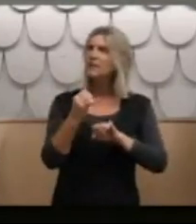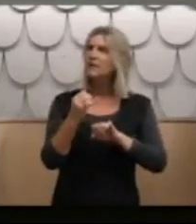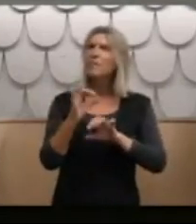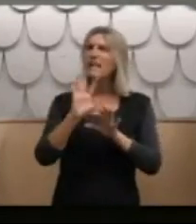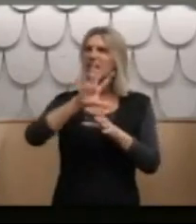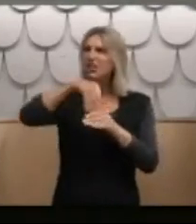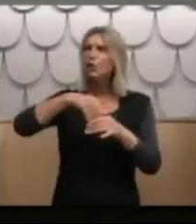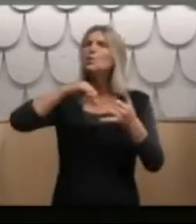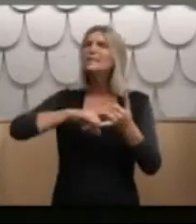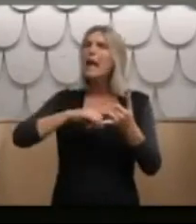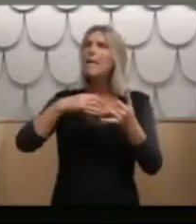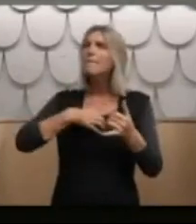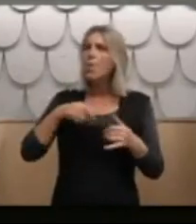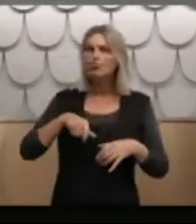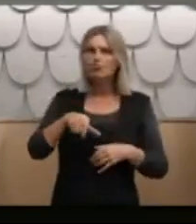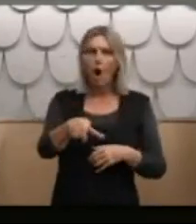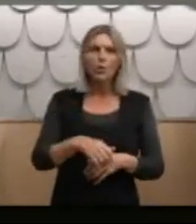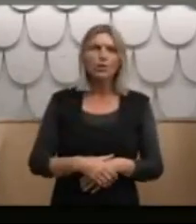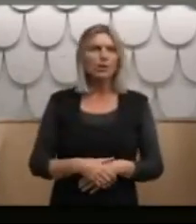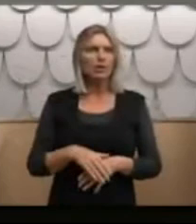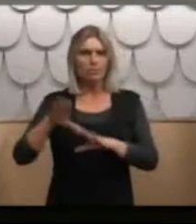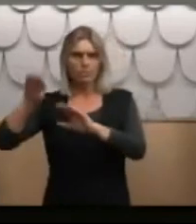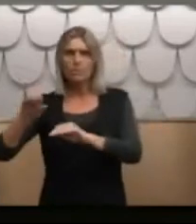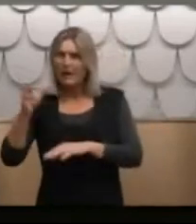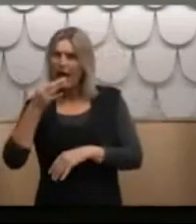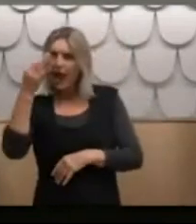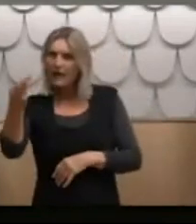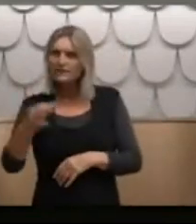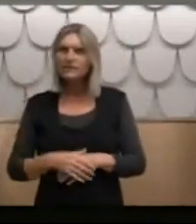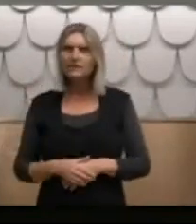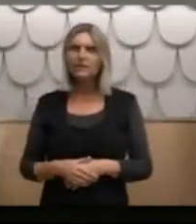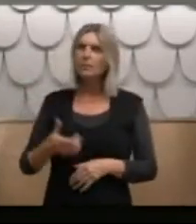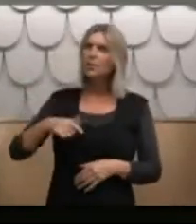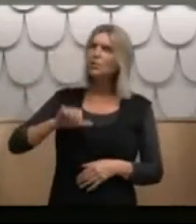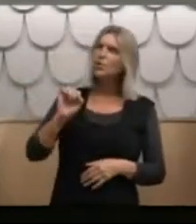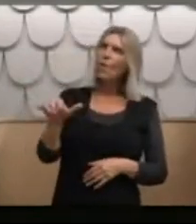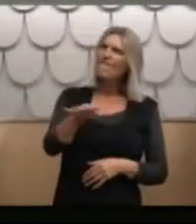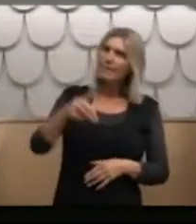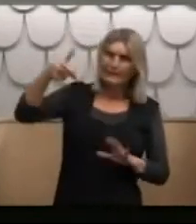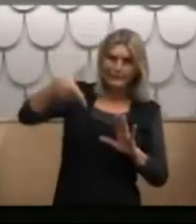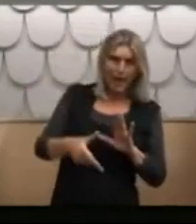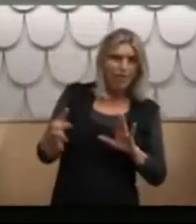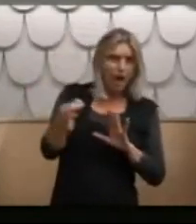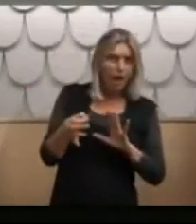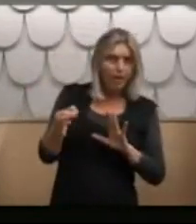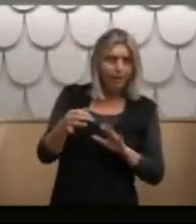Can I pause you there, Brian? Nick, was part of that because your family was in the South Island?